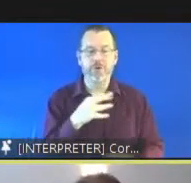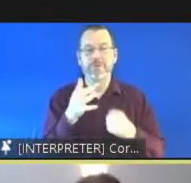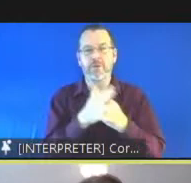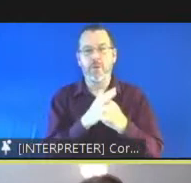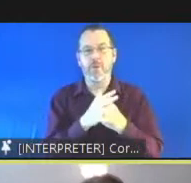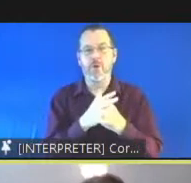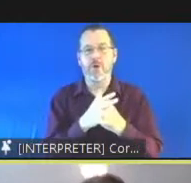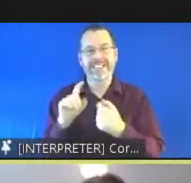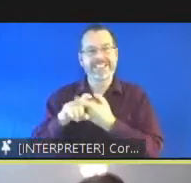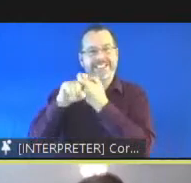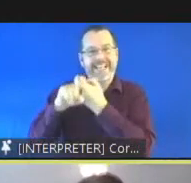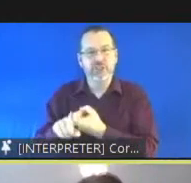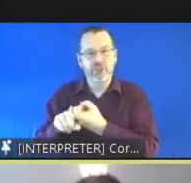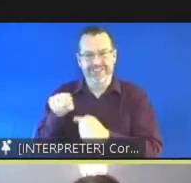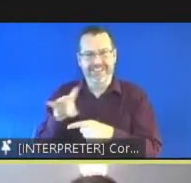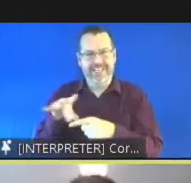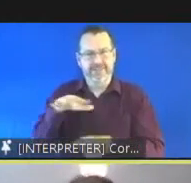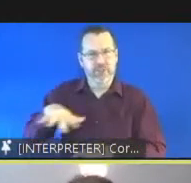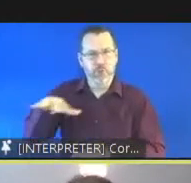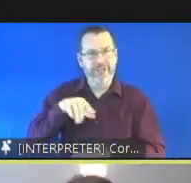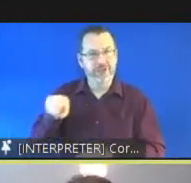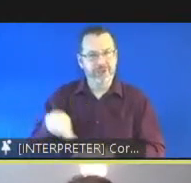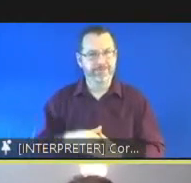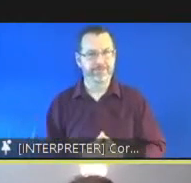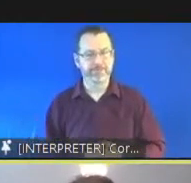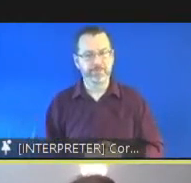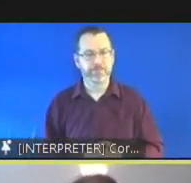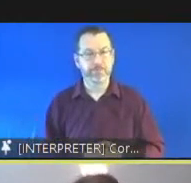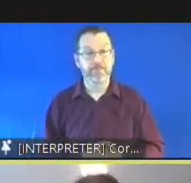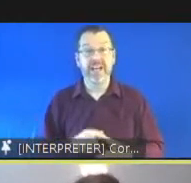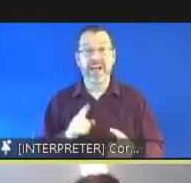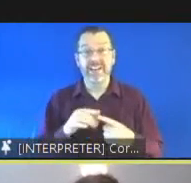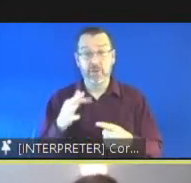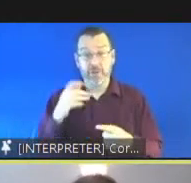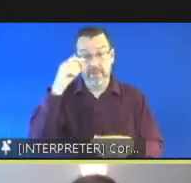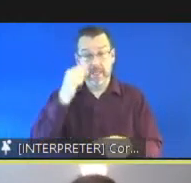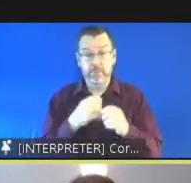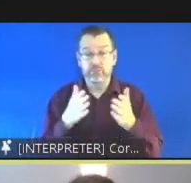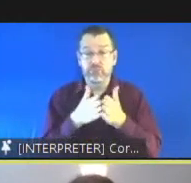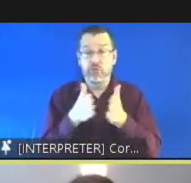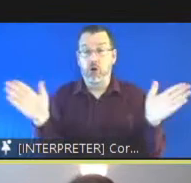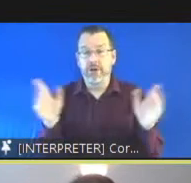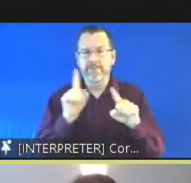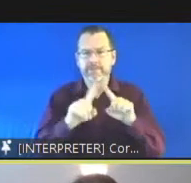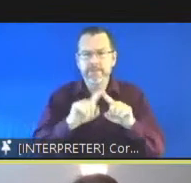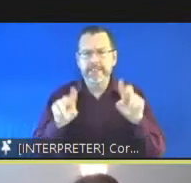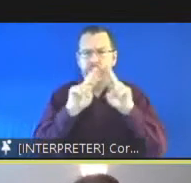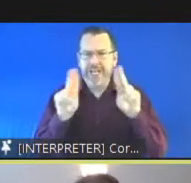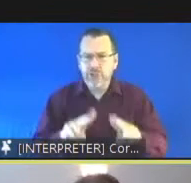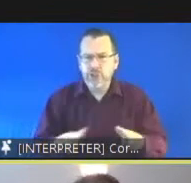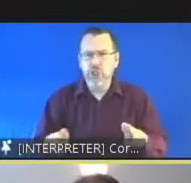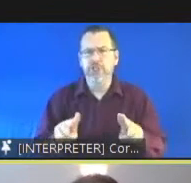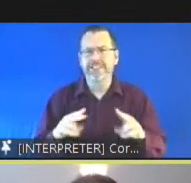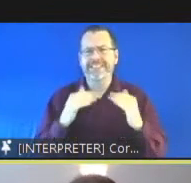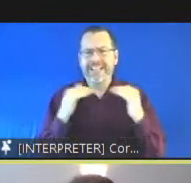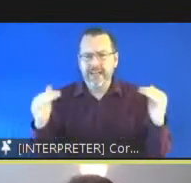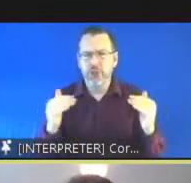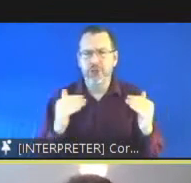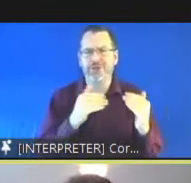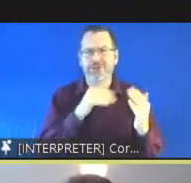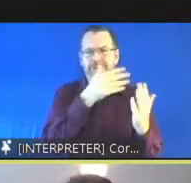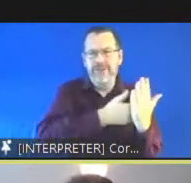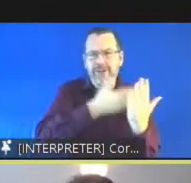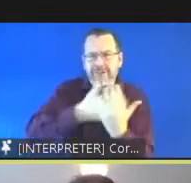detention and it's also important when we look at broader international standards around these issues to to look to general